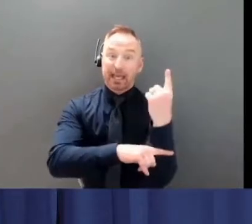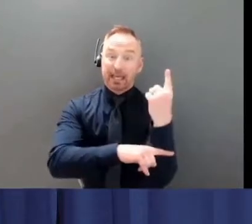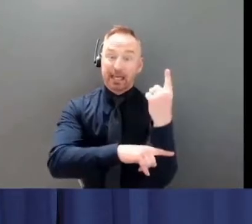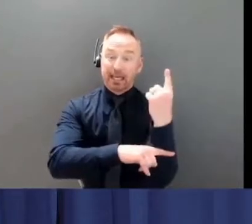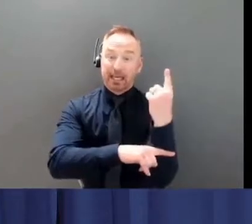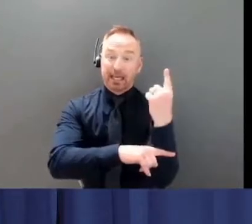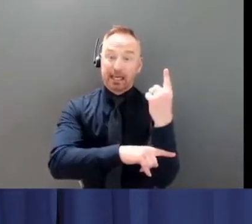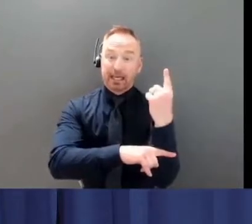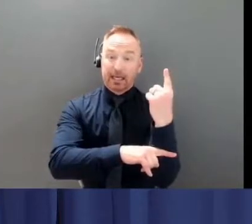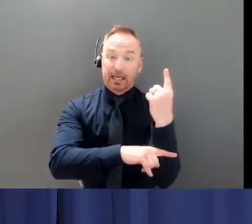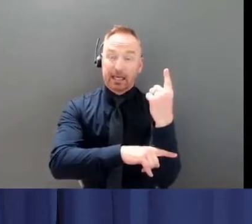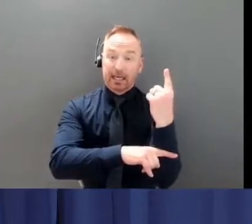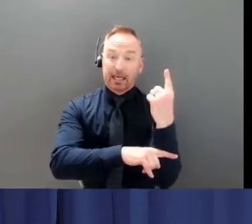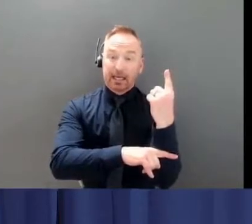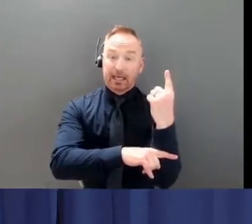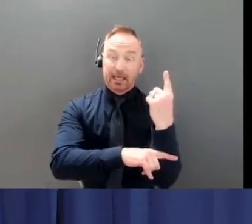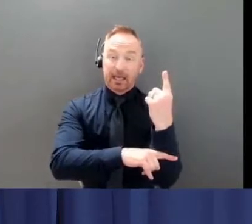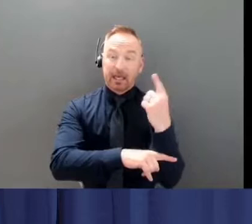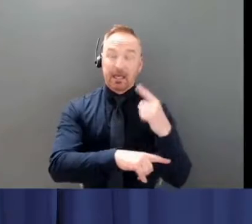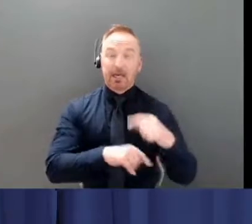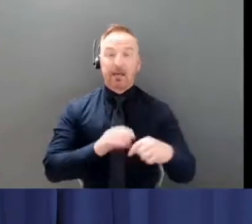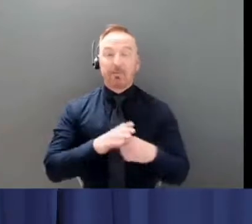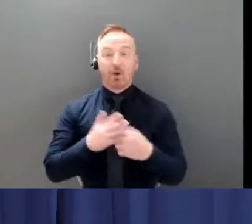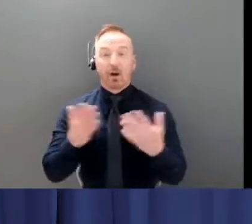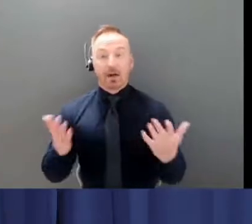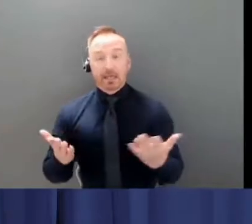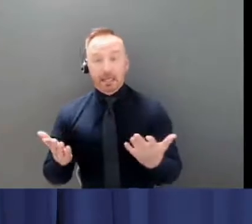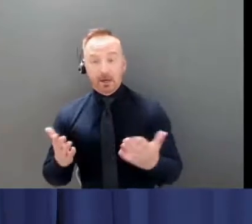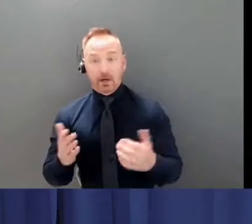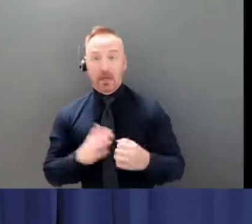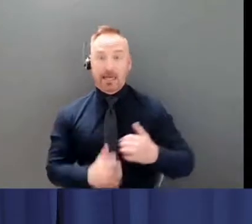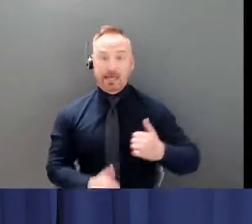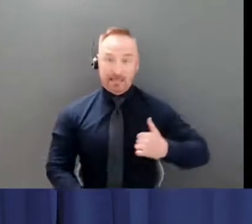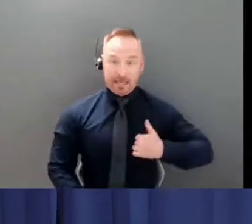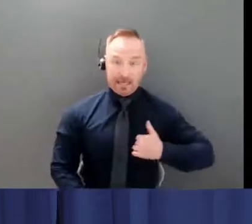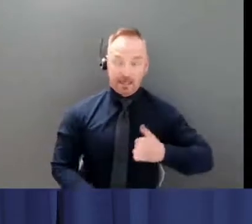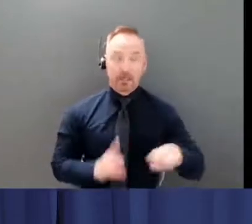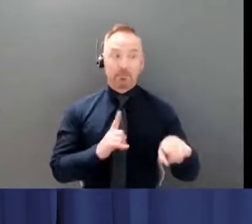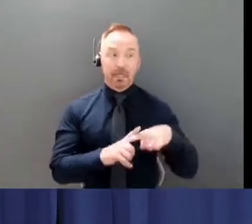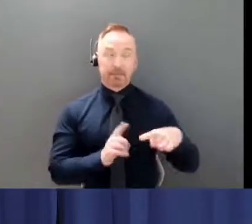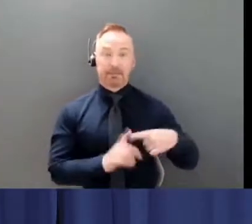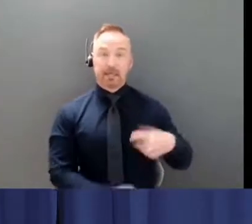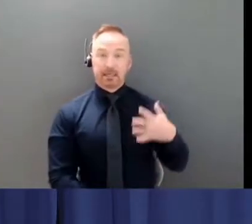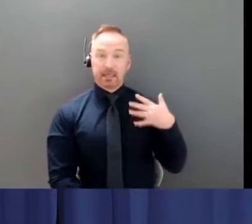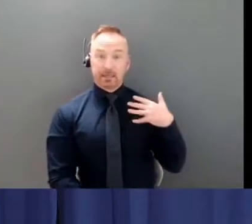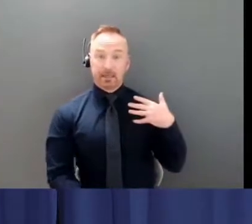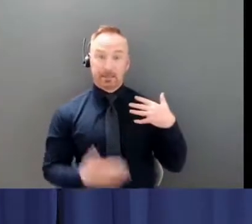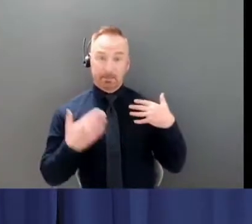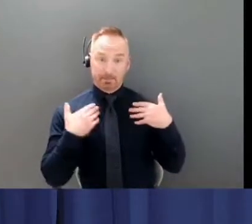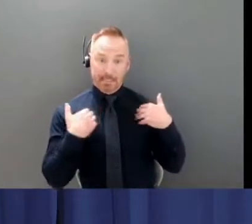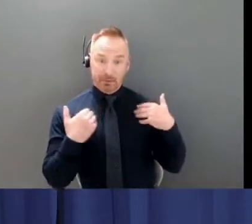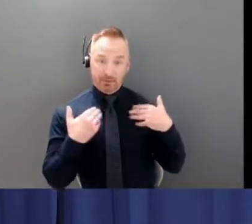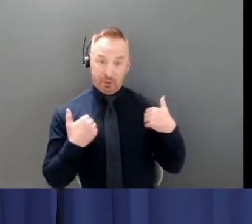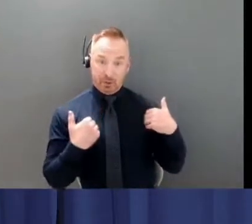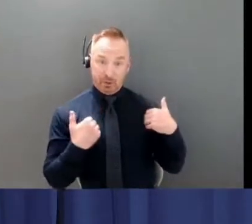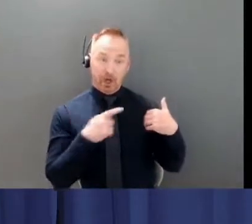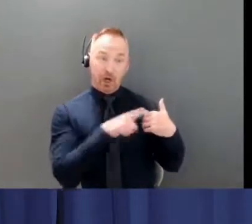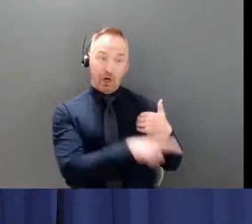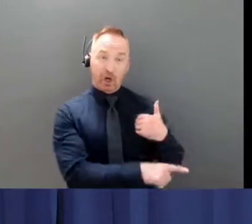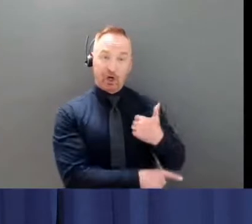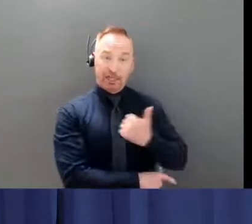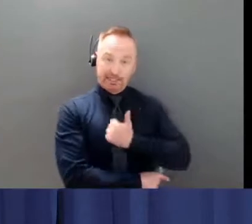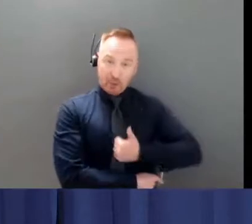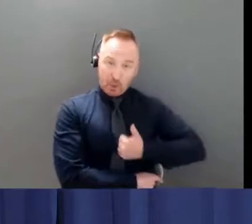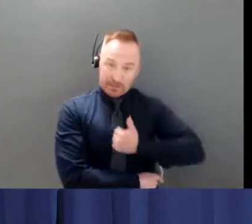for Canada. And I also want to add to the minister's condolences for the loss of